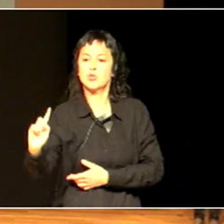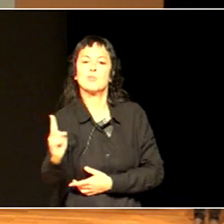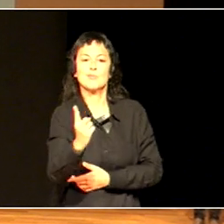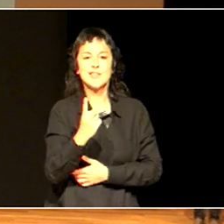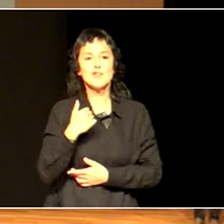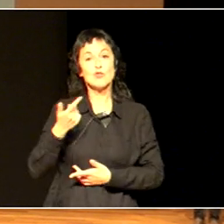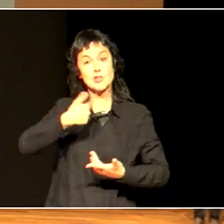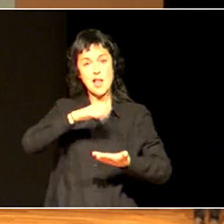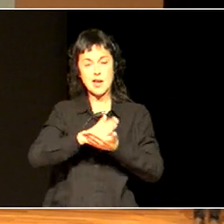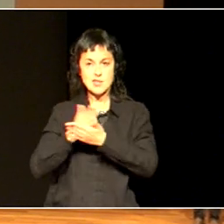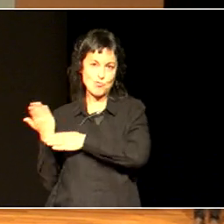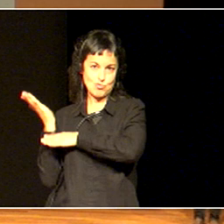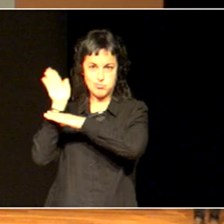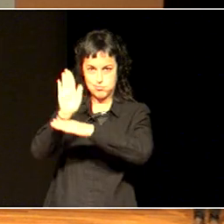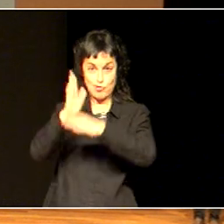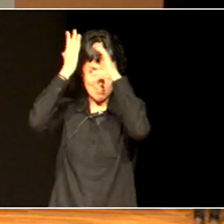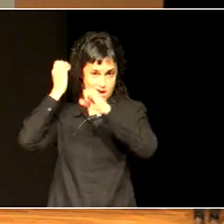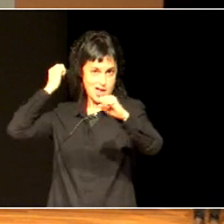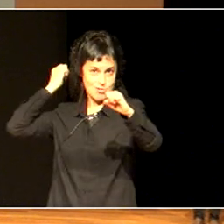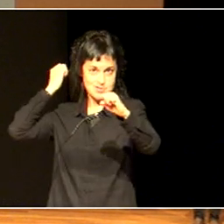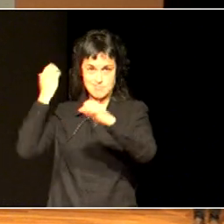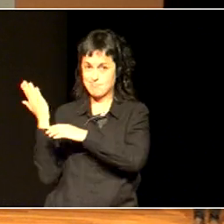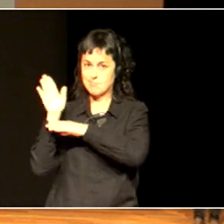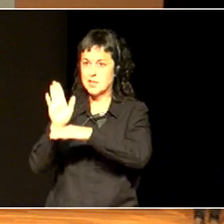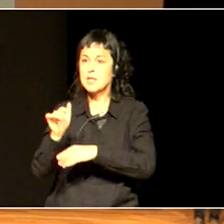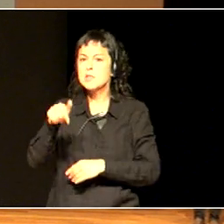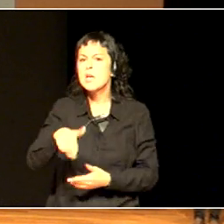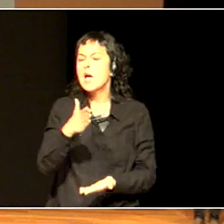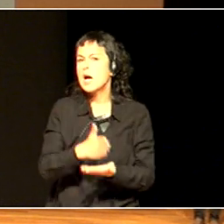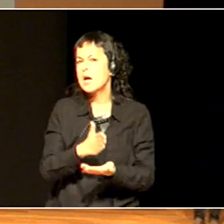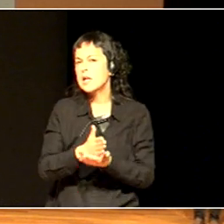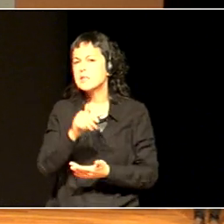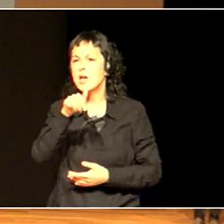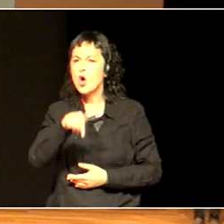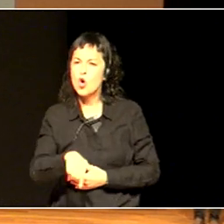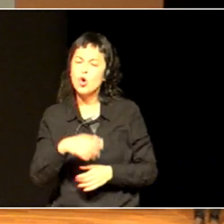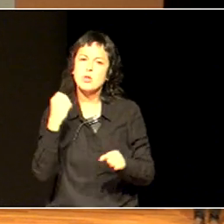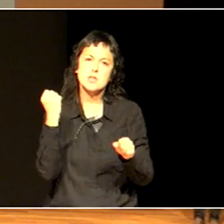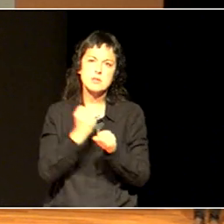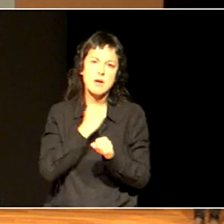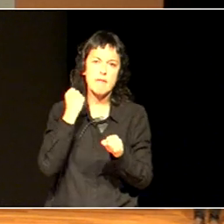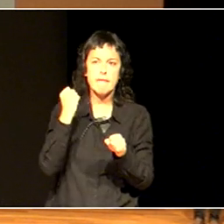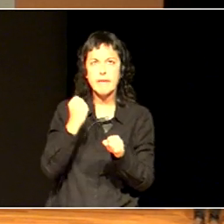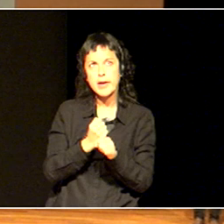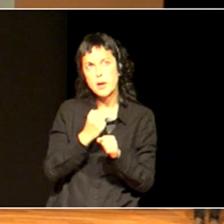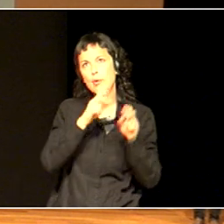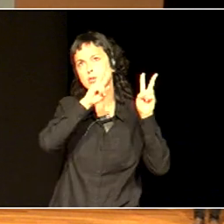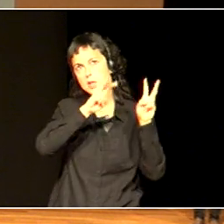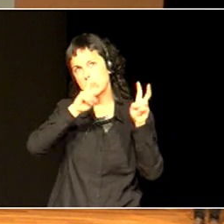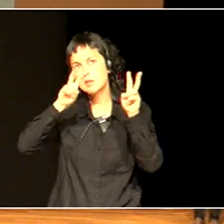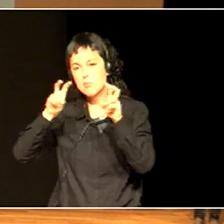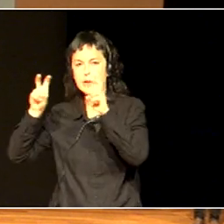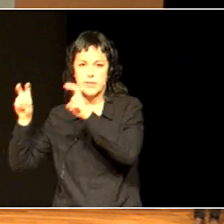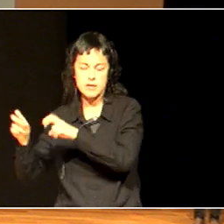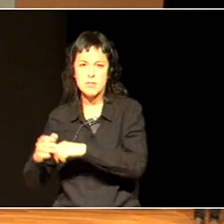classroom today, we are working on this, this and this, and then you could ask them some